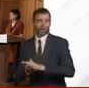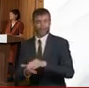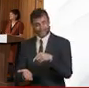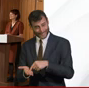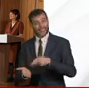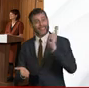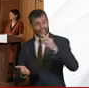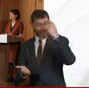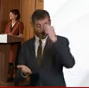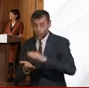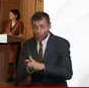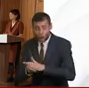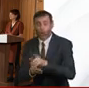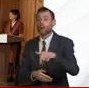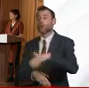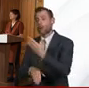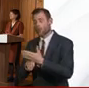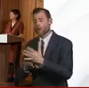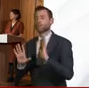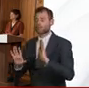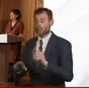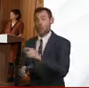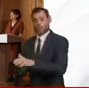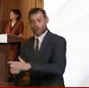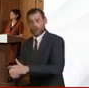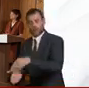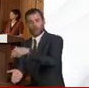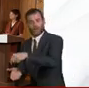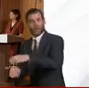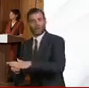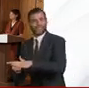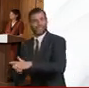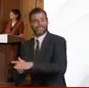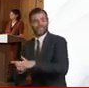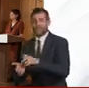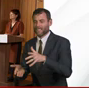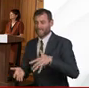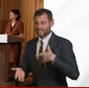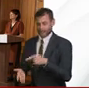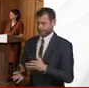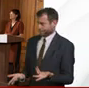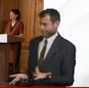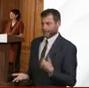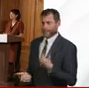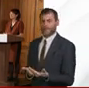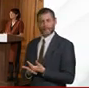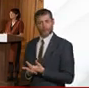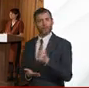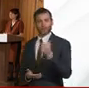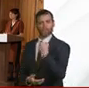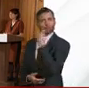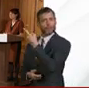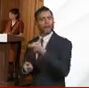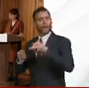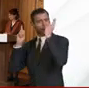facilities there to do that they should be using them if they don't feel that safety then I think it's reasonable to um highlight that